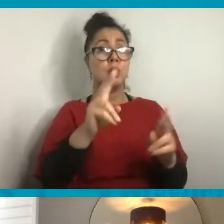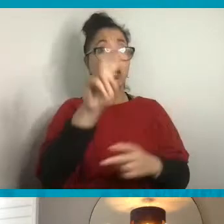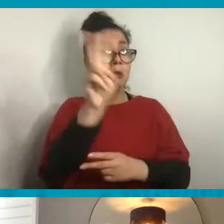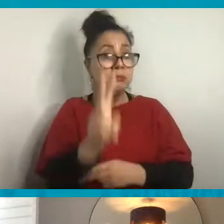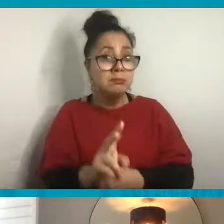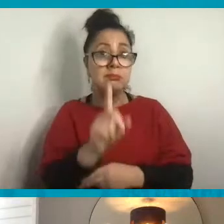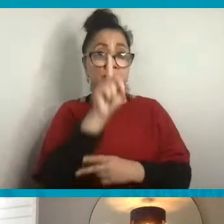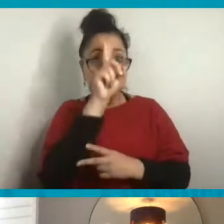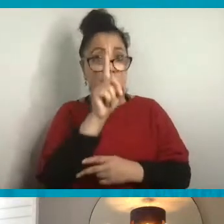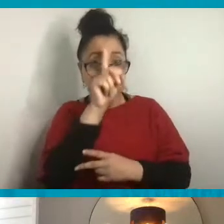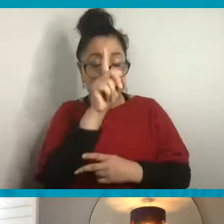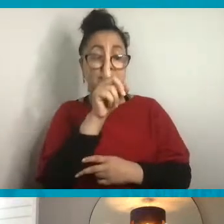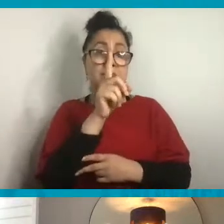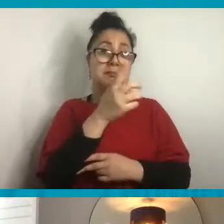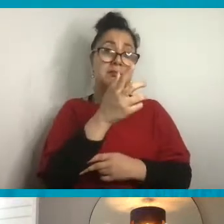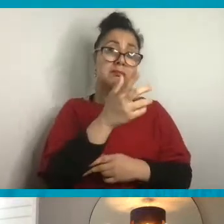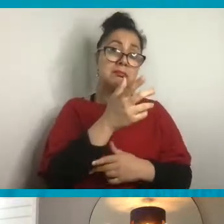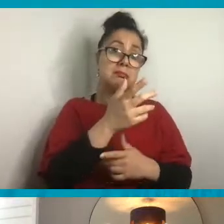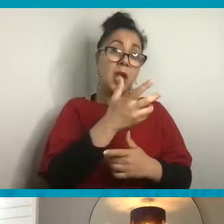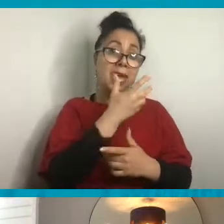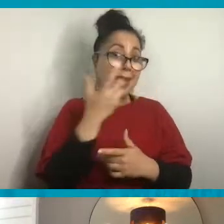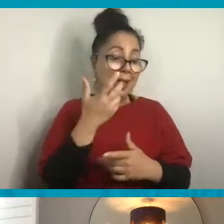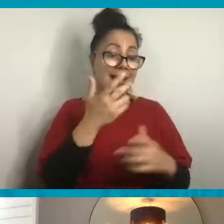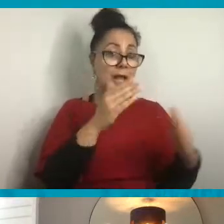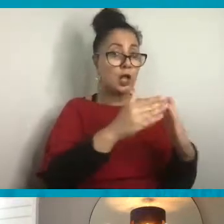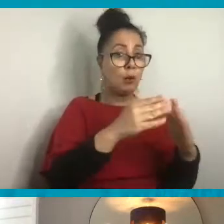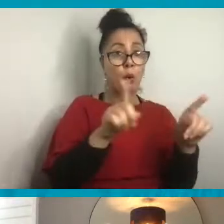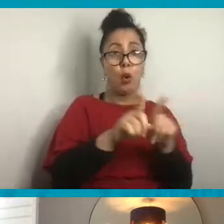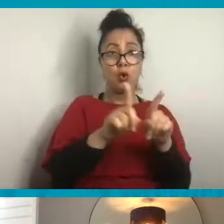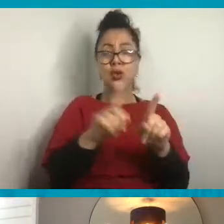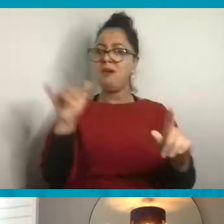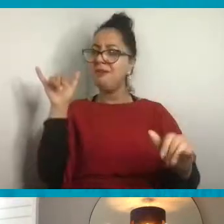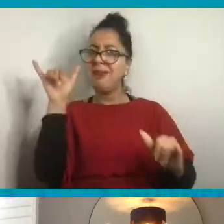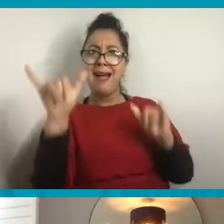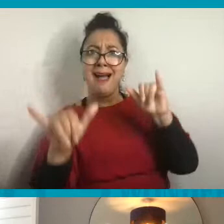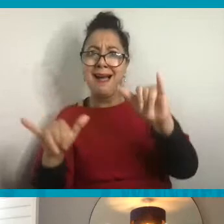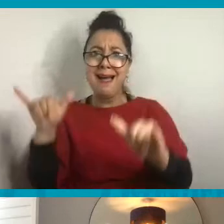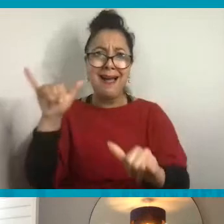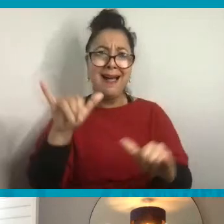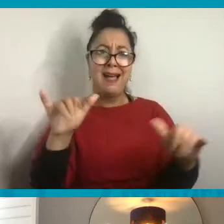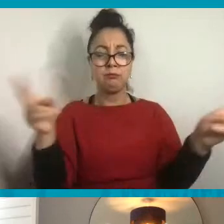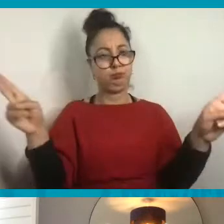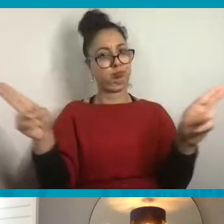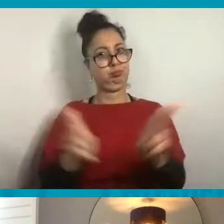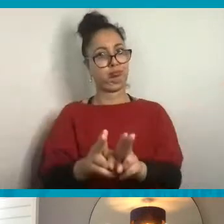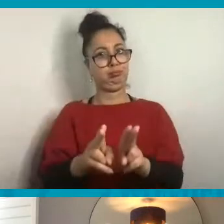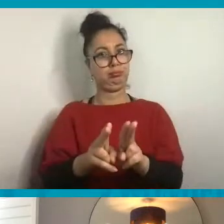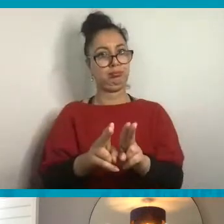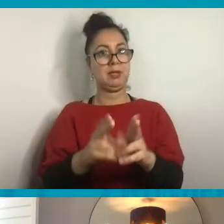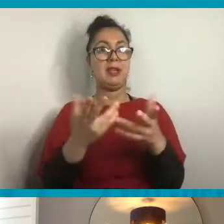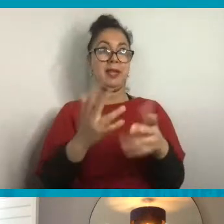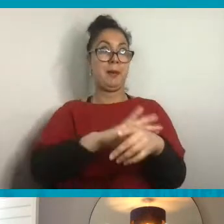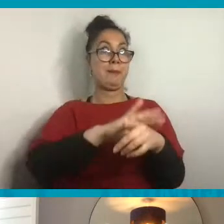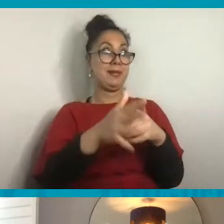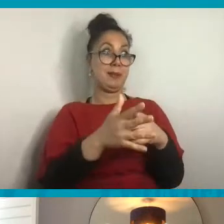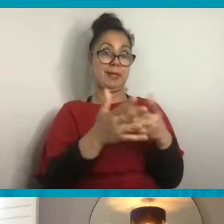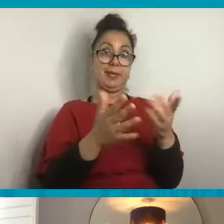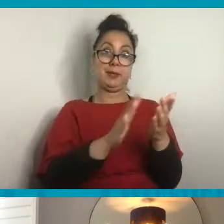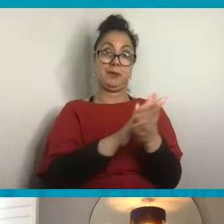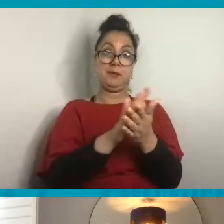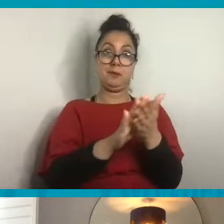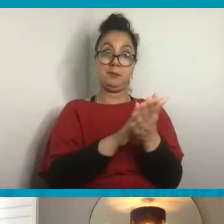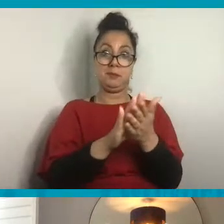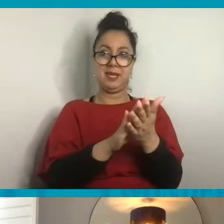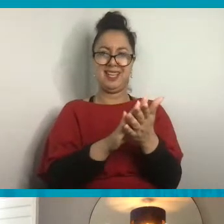fly less. Well, right now with the pandemic that had, that wasn't an option for a lot of people